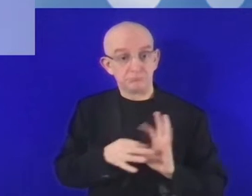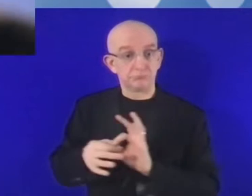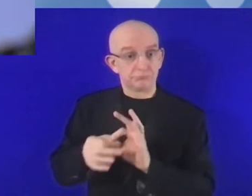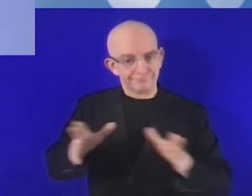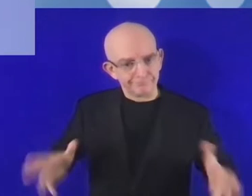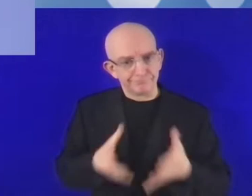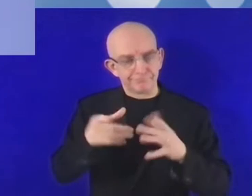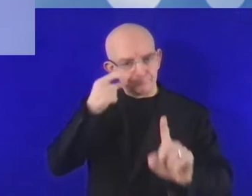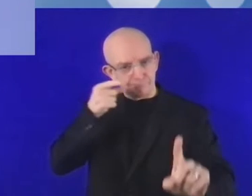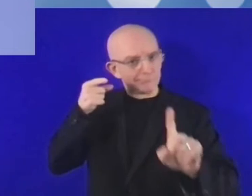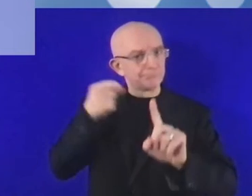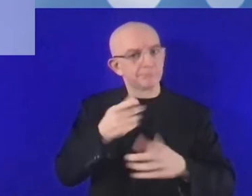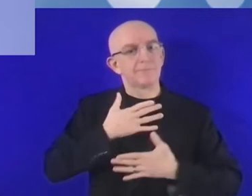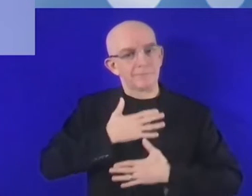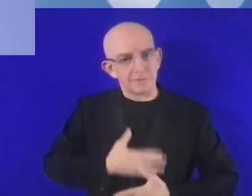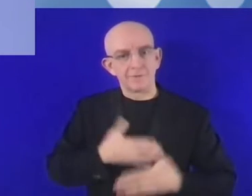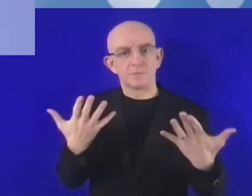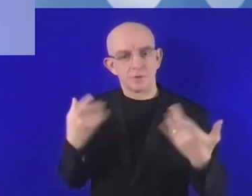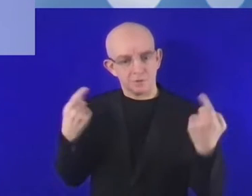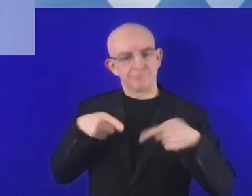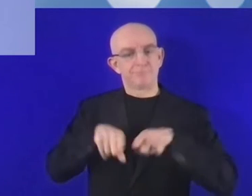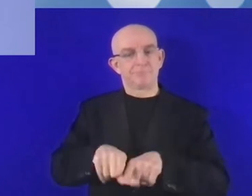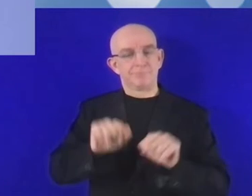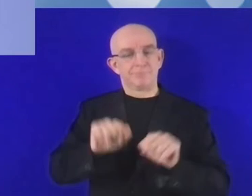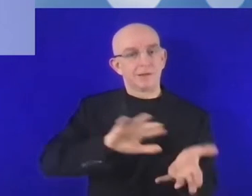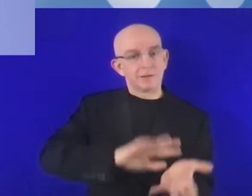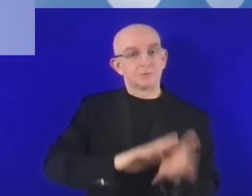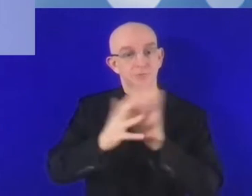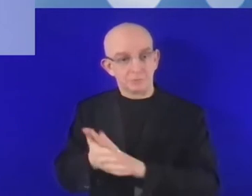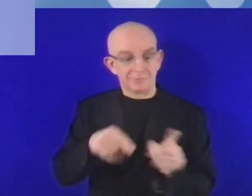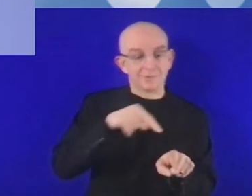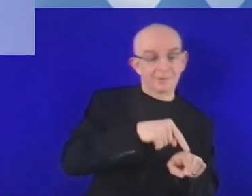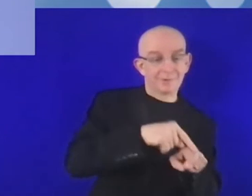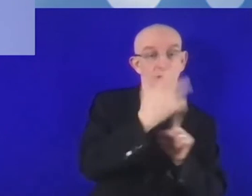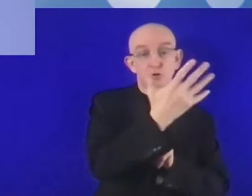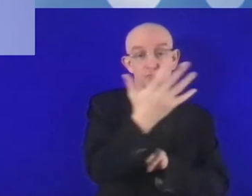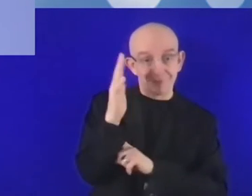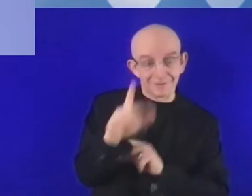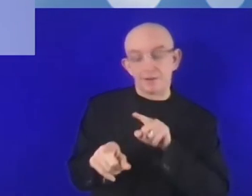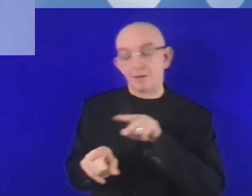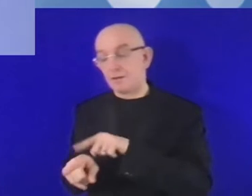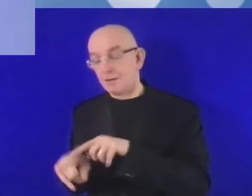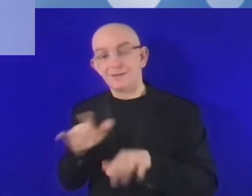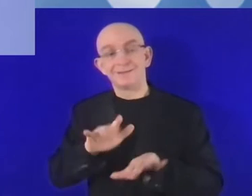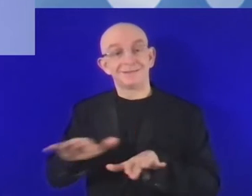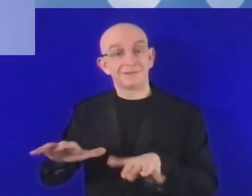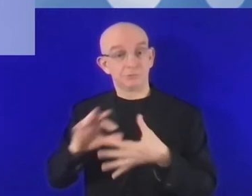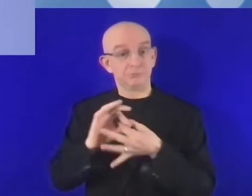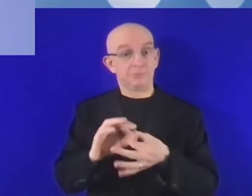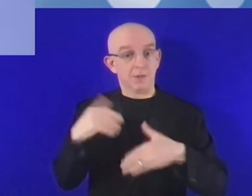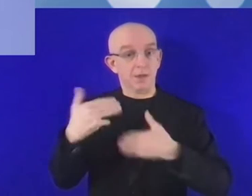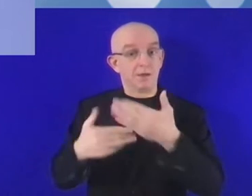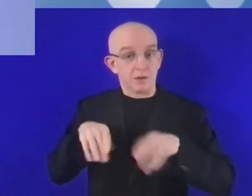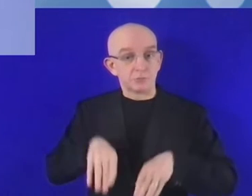all in all, coming back to your question, what are the main challenges, I think, to be